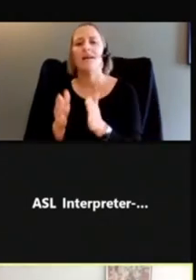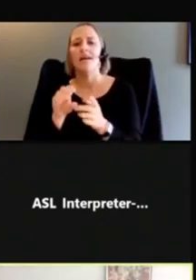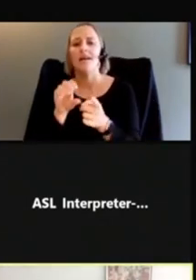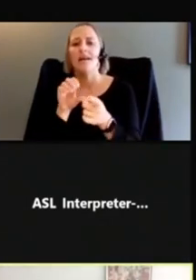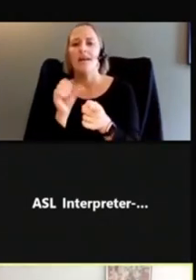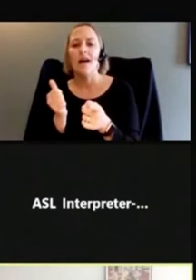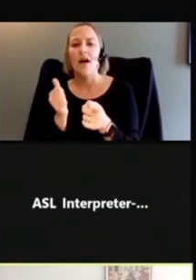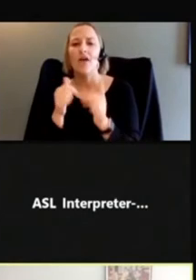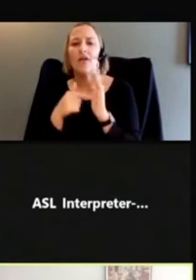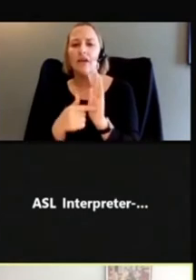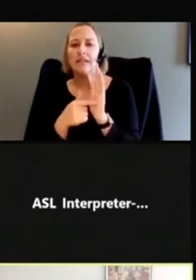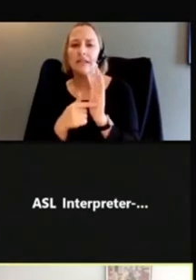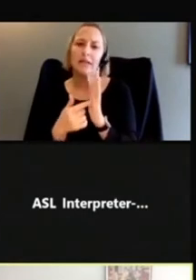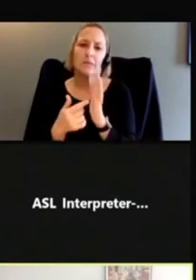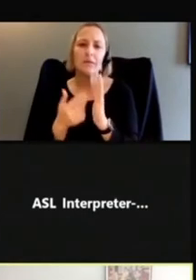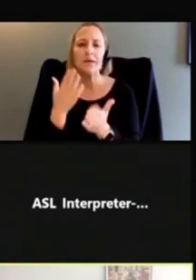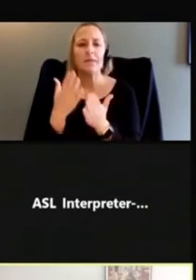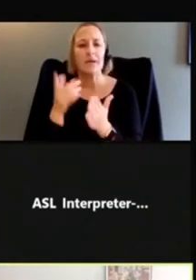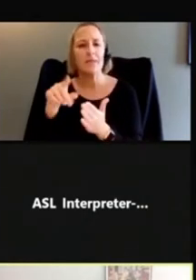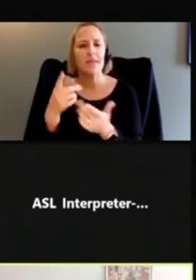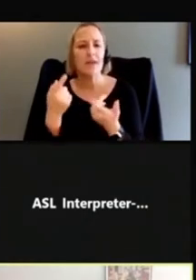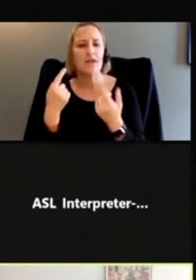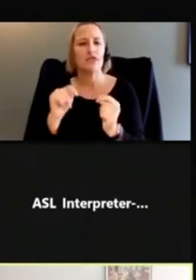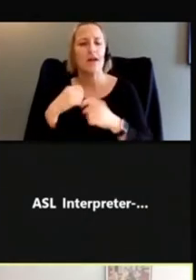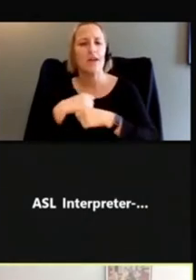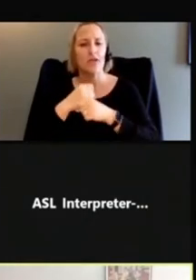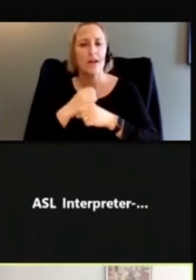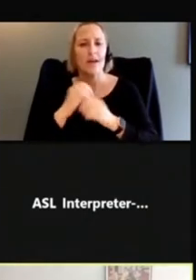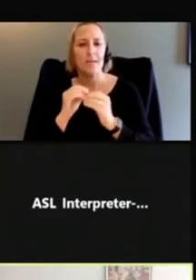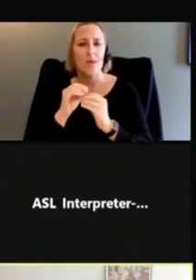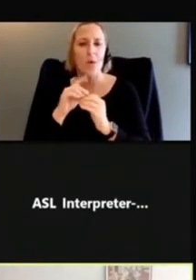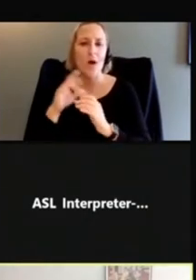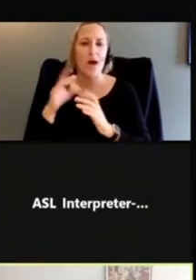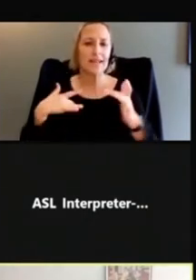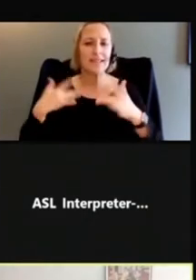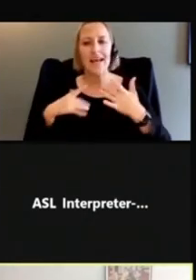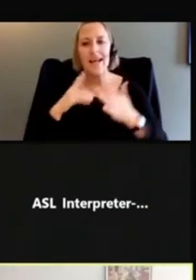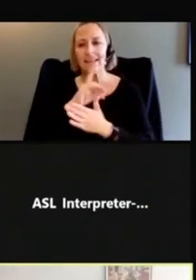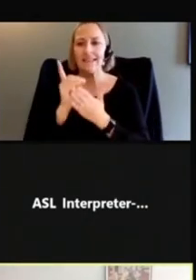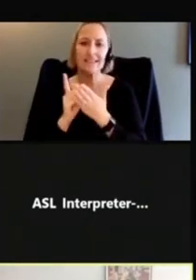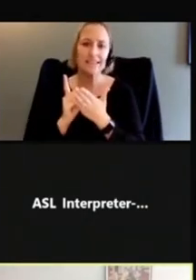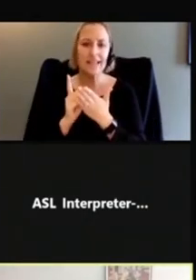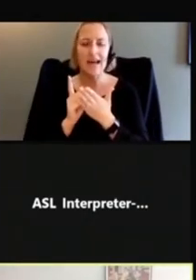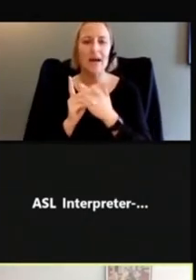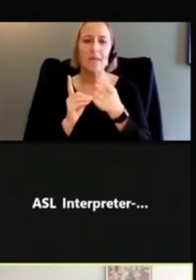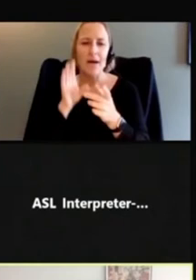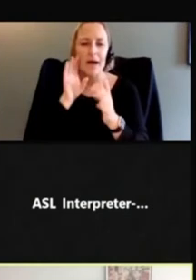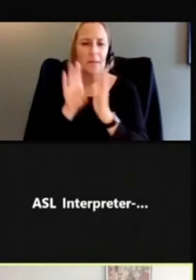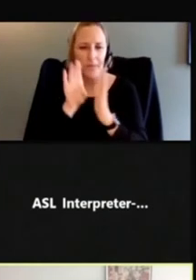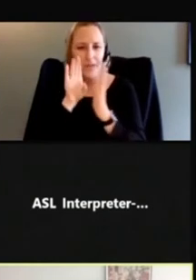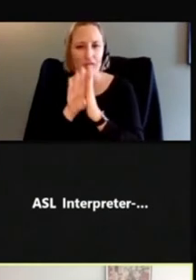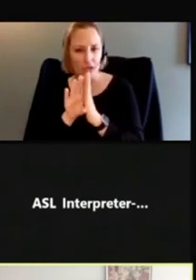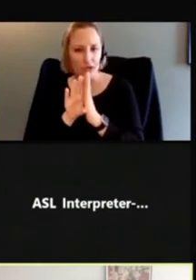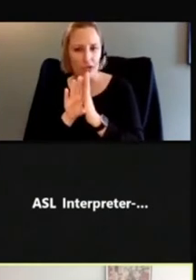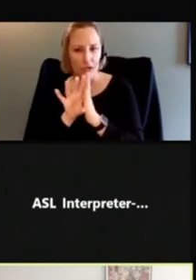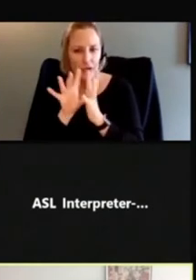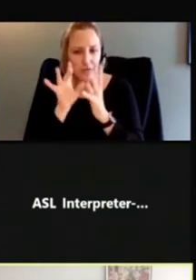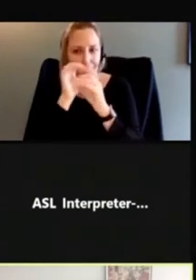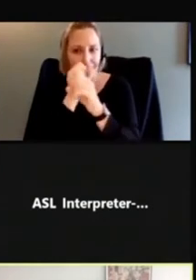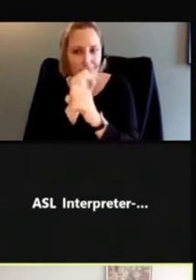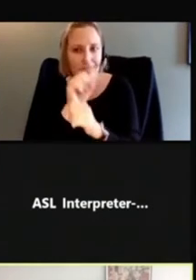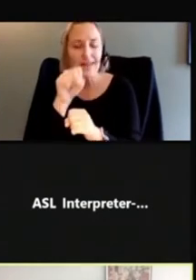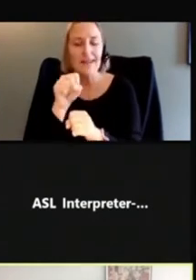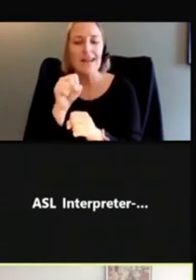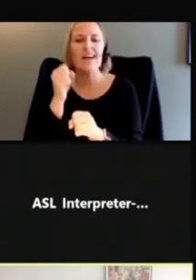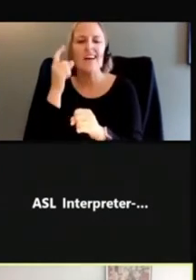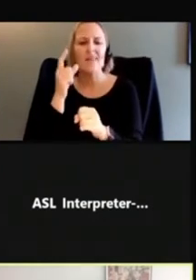maybe they were trying to create a more exciting design and the illustrations are definitely eye catching, but the order is a